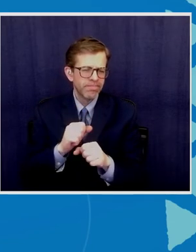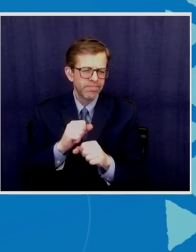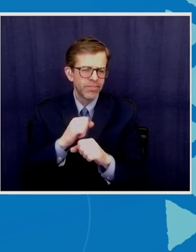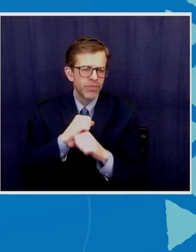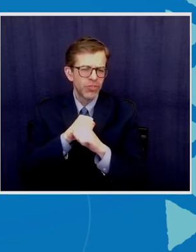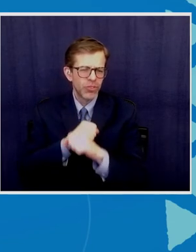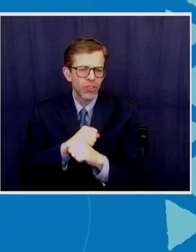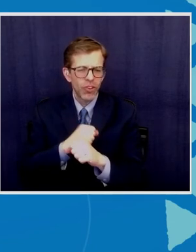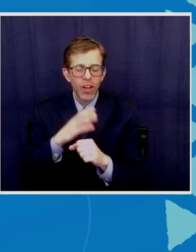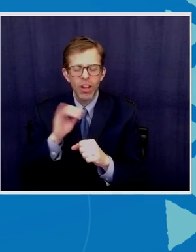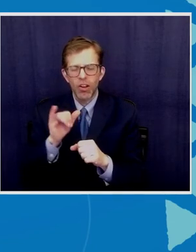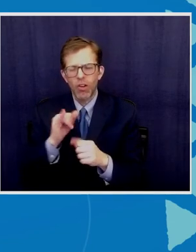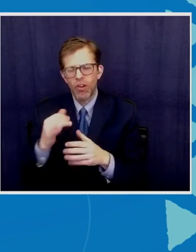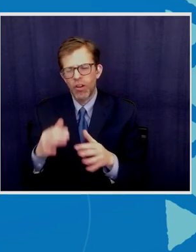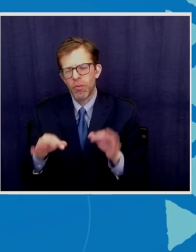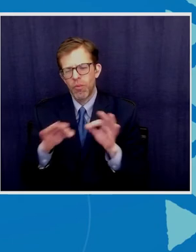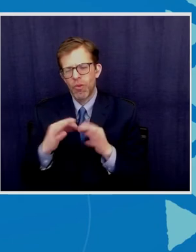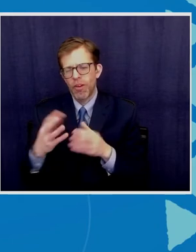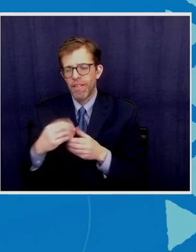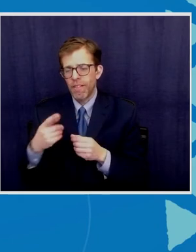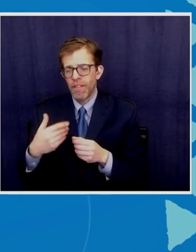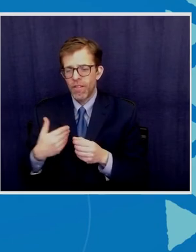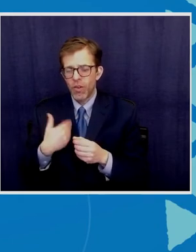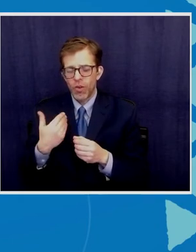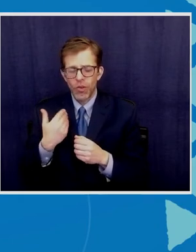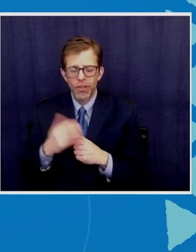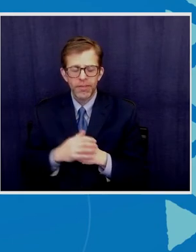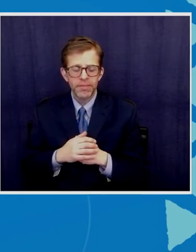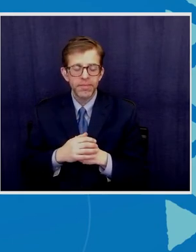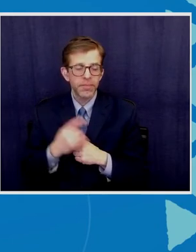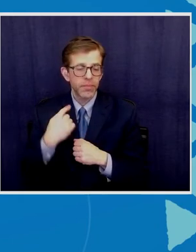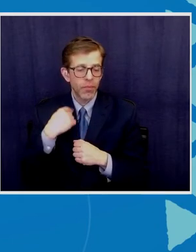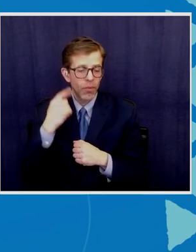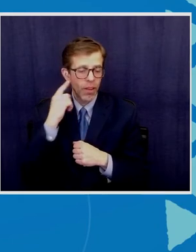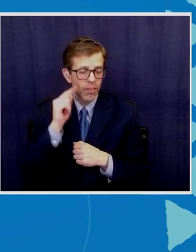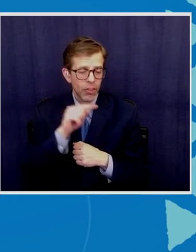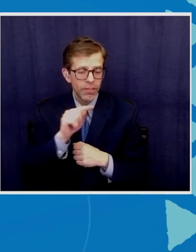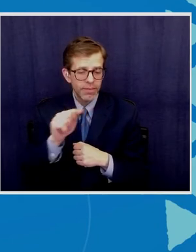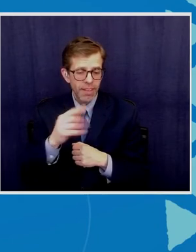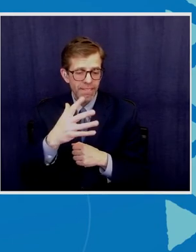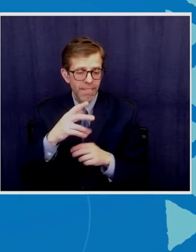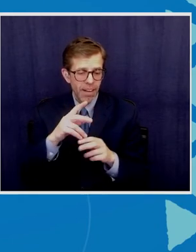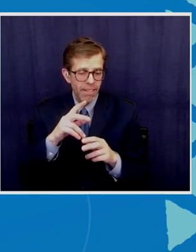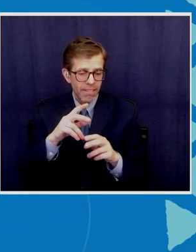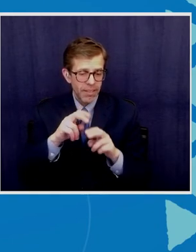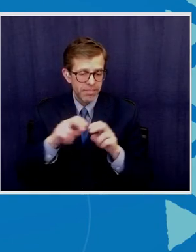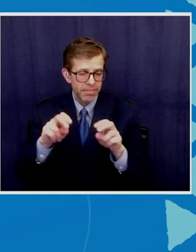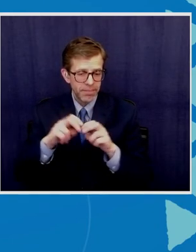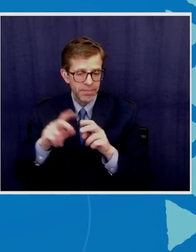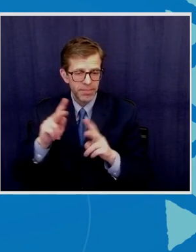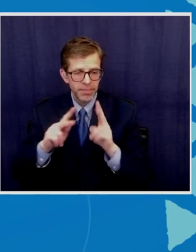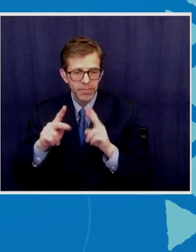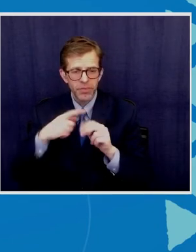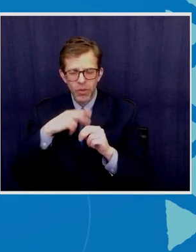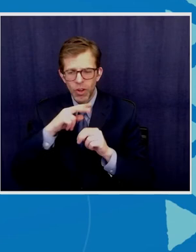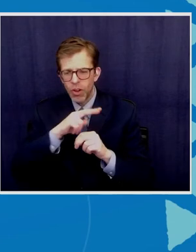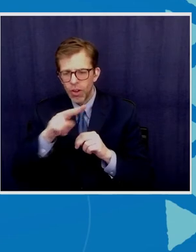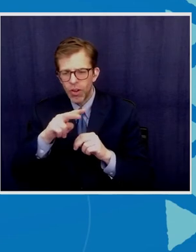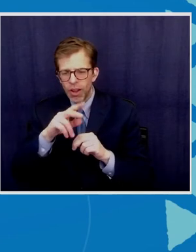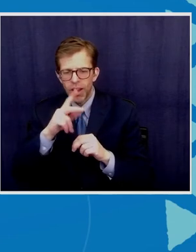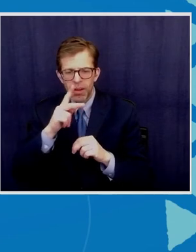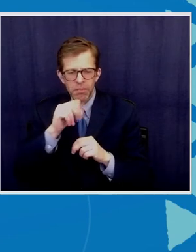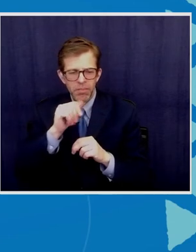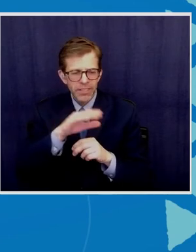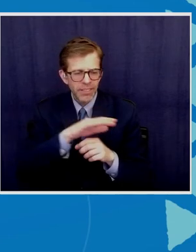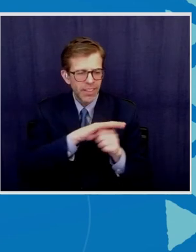the youth. We have now listened to all the five panelists. and looking around this Pacific and Africa may attend to